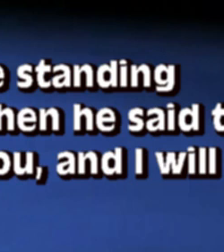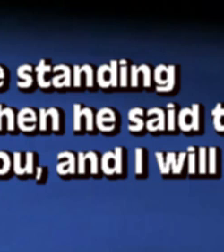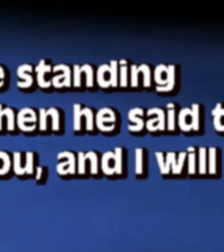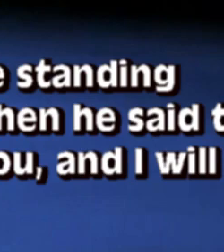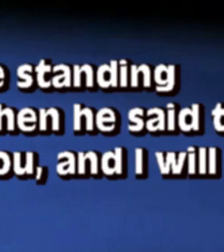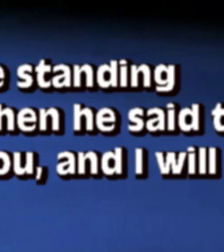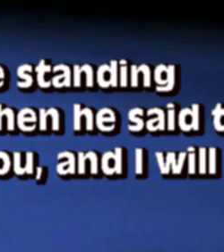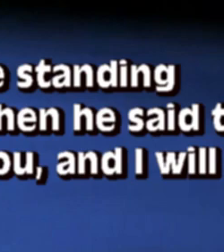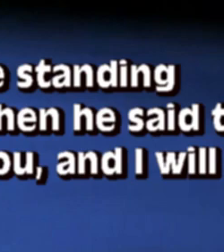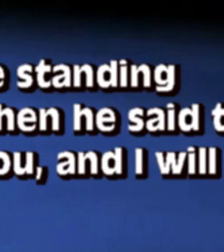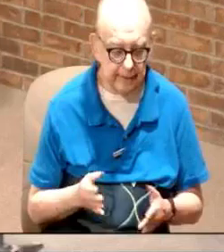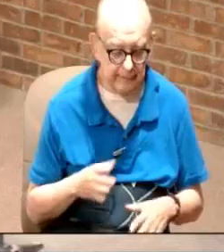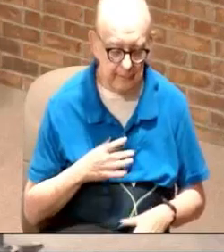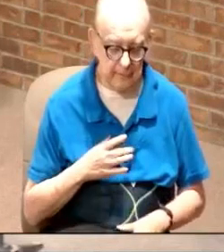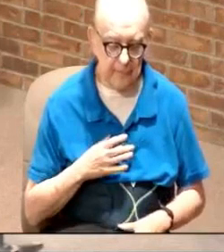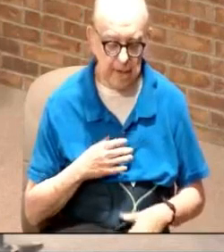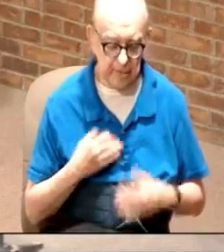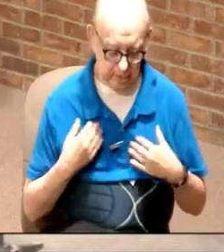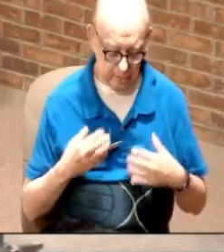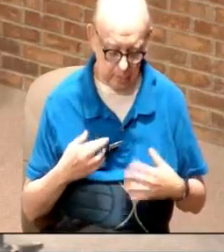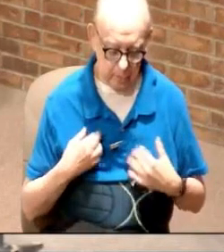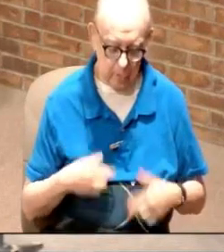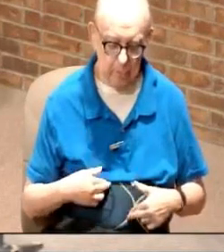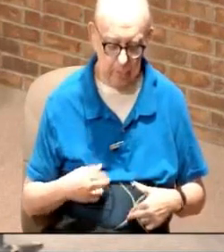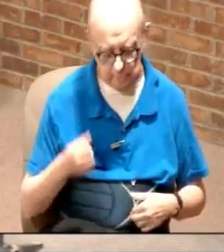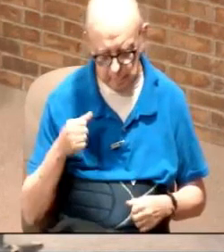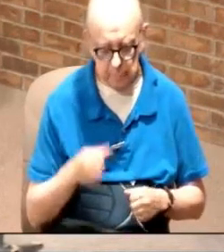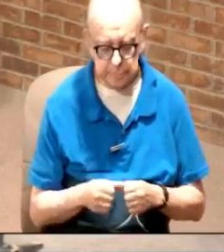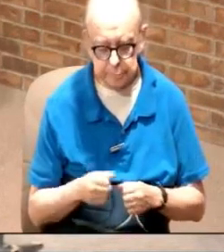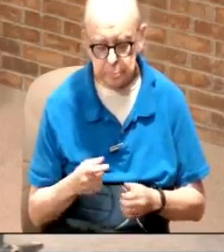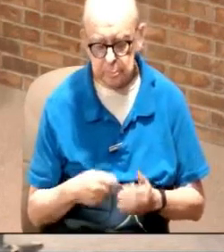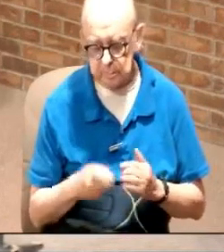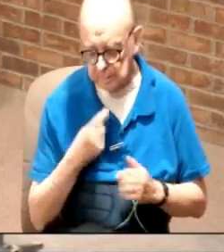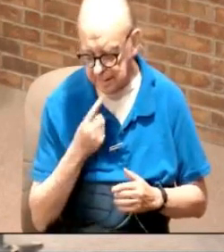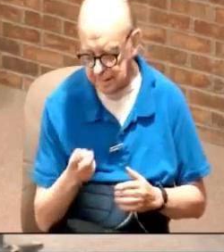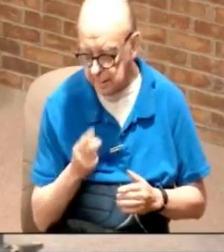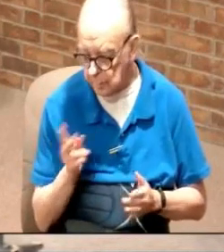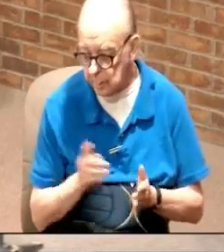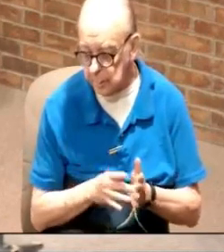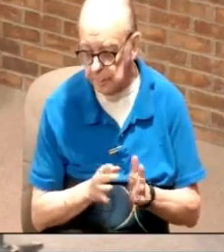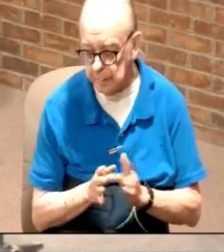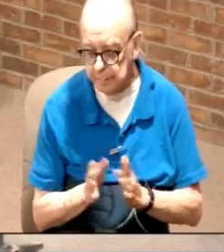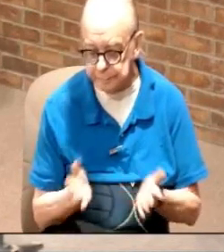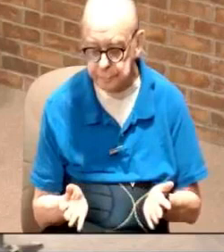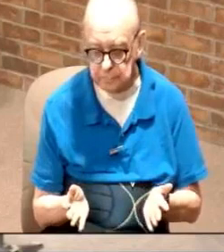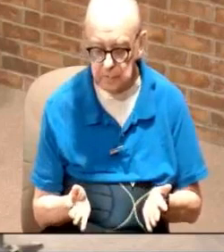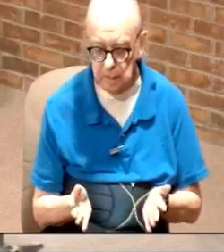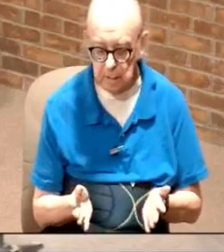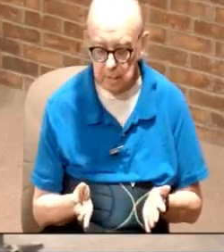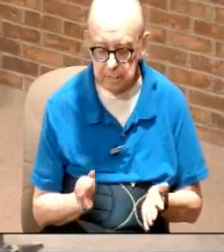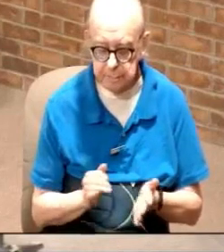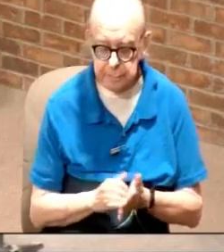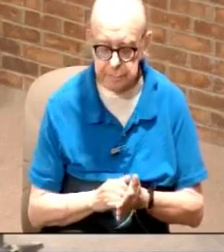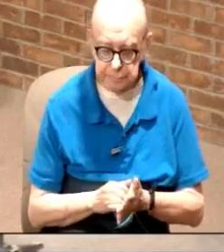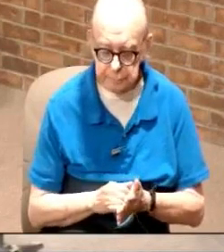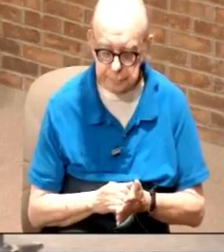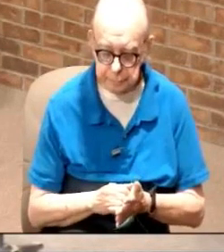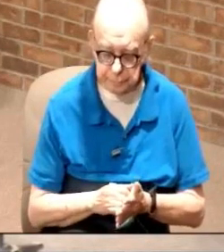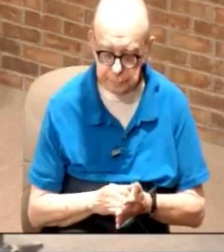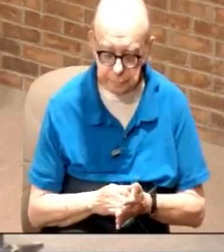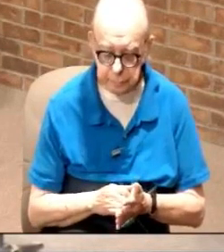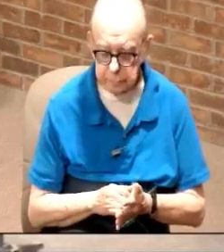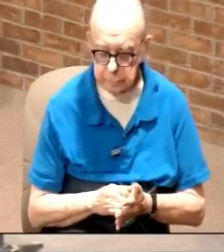Festive robes. Remember what it says in the Bible? It says that there